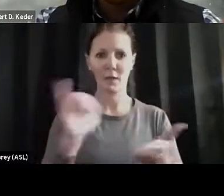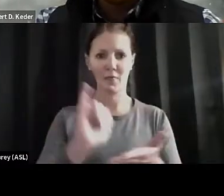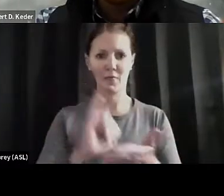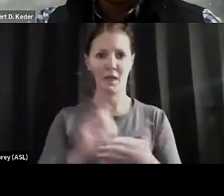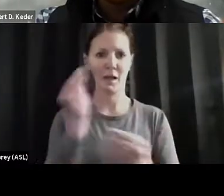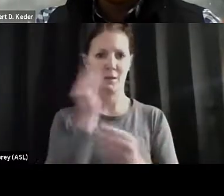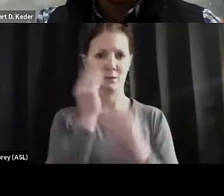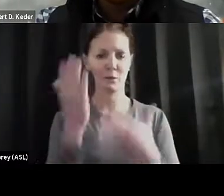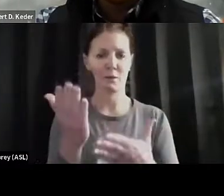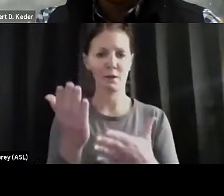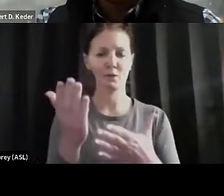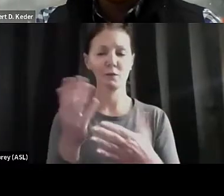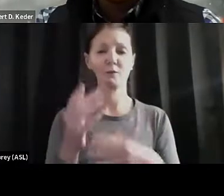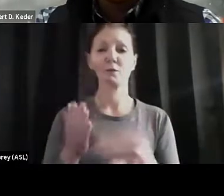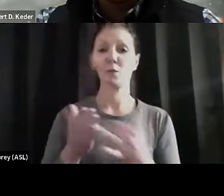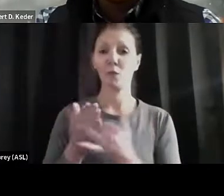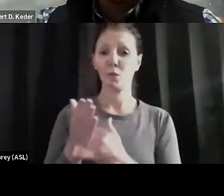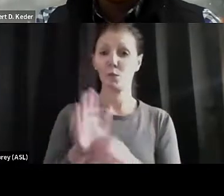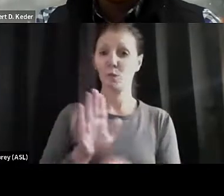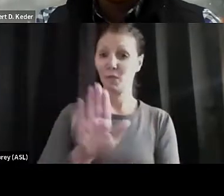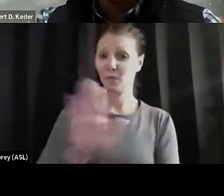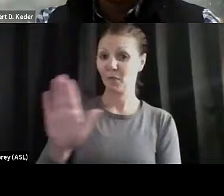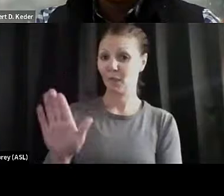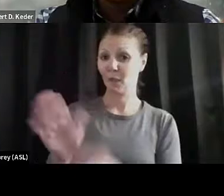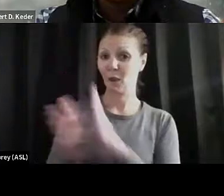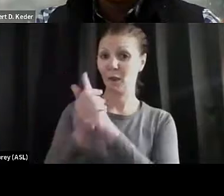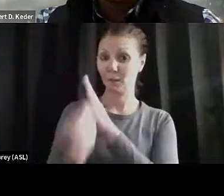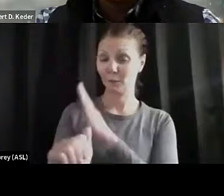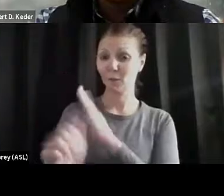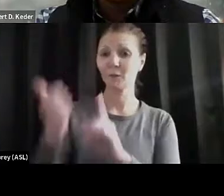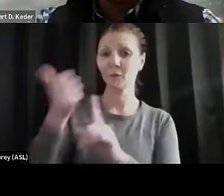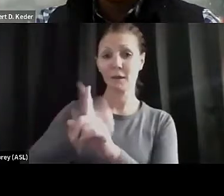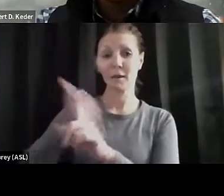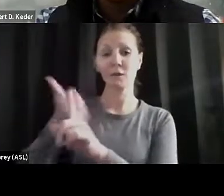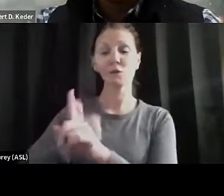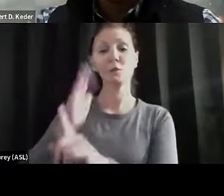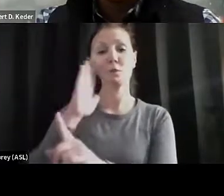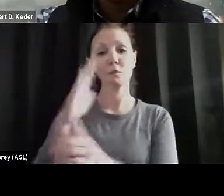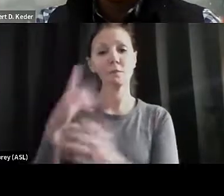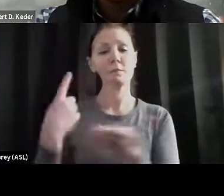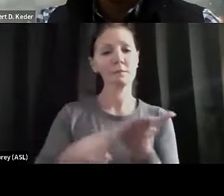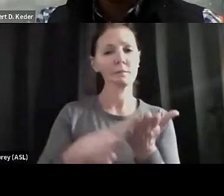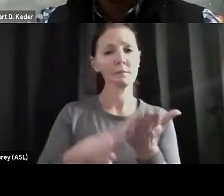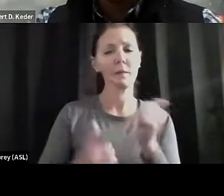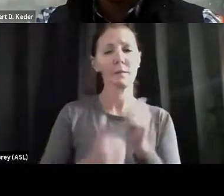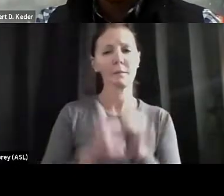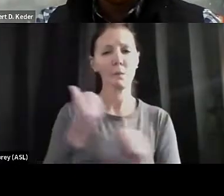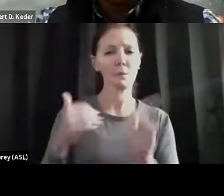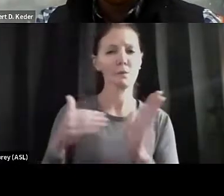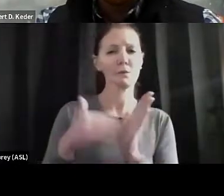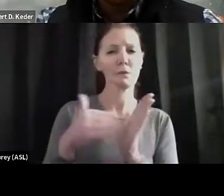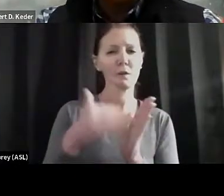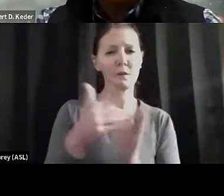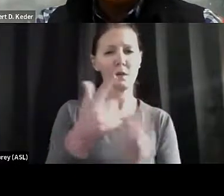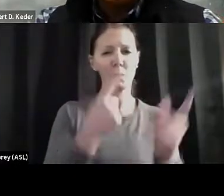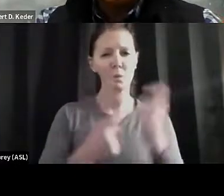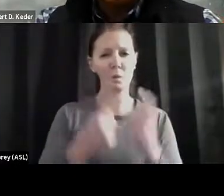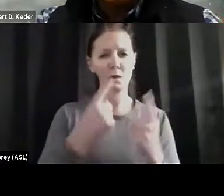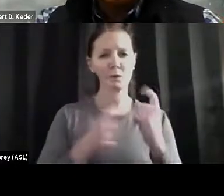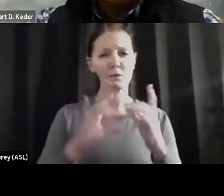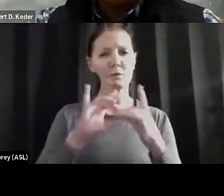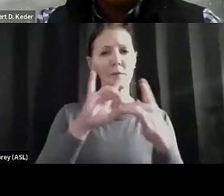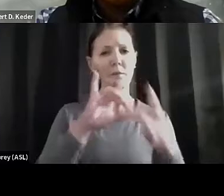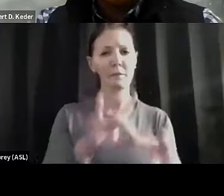So through their insight and expertise, they are going to address our most frequently asked questions about